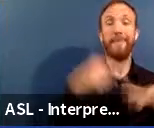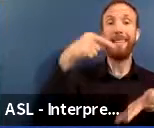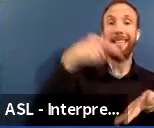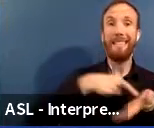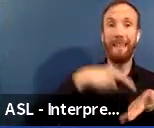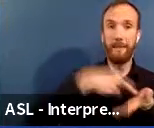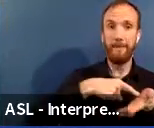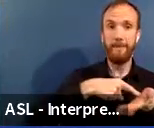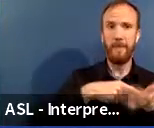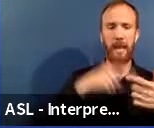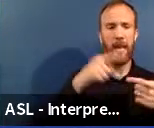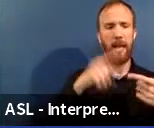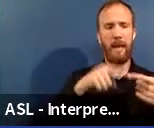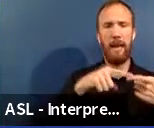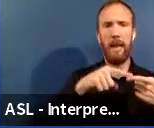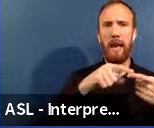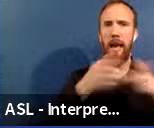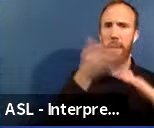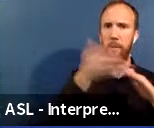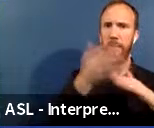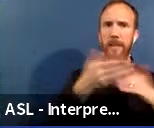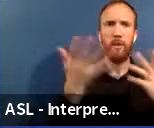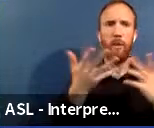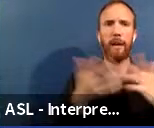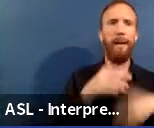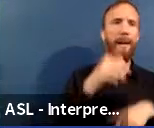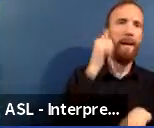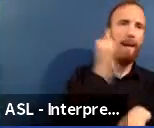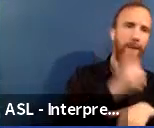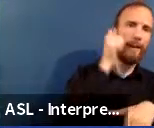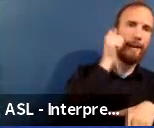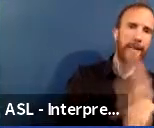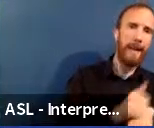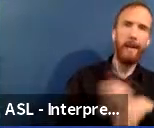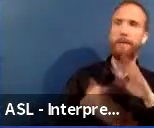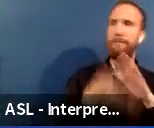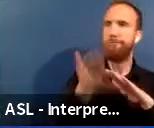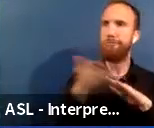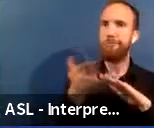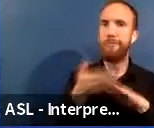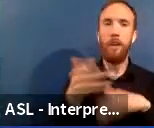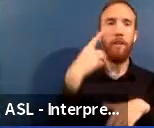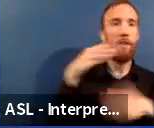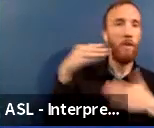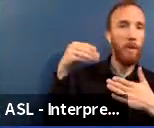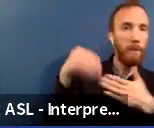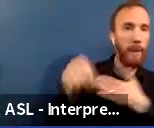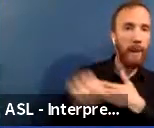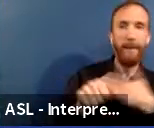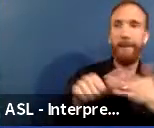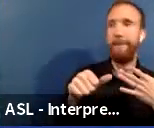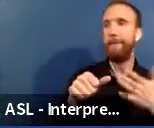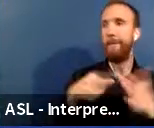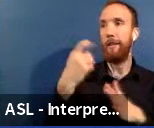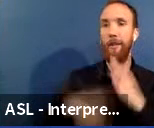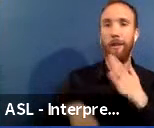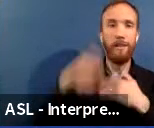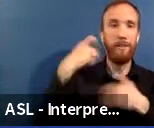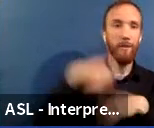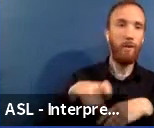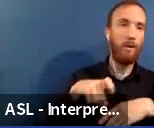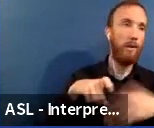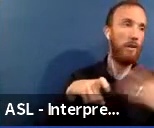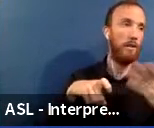Operating is the day-to-day school operations. It's used to pay personnel costs such as salaries, benefits, non